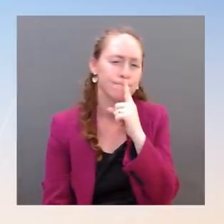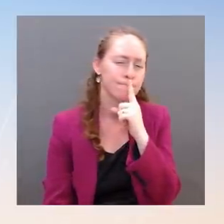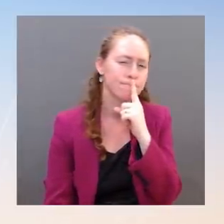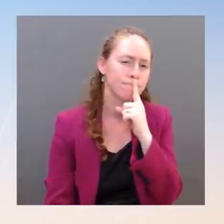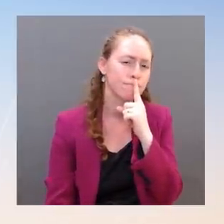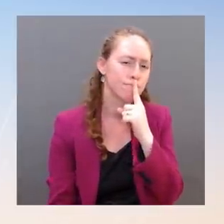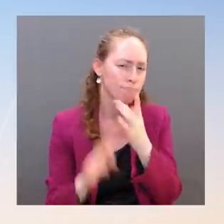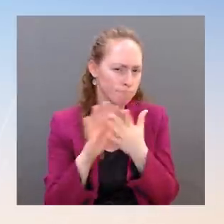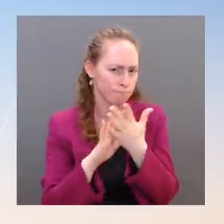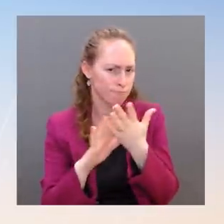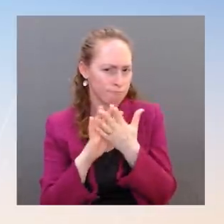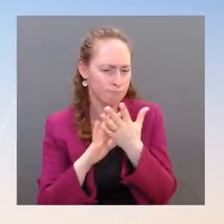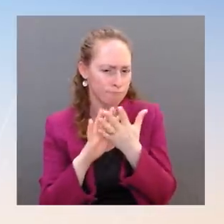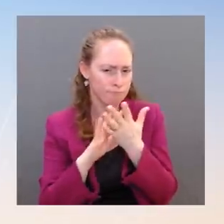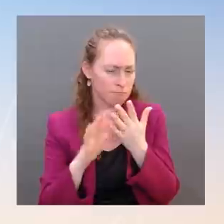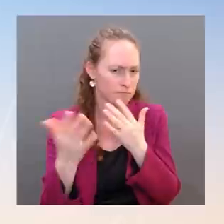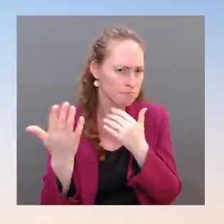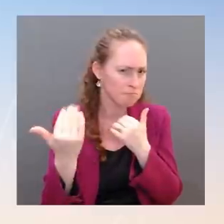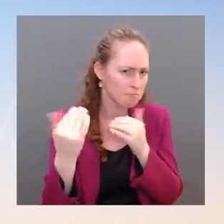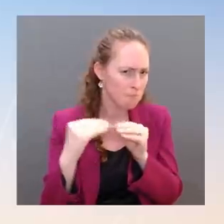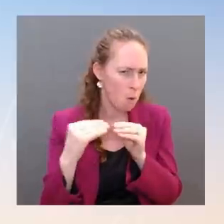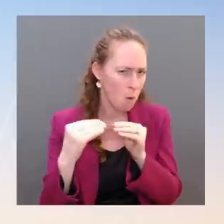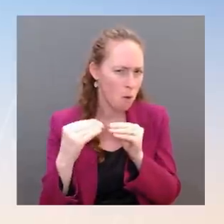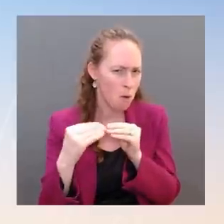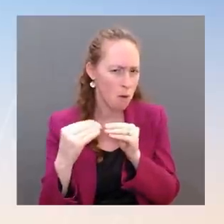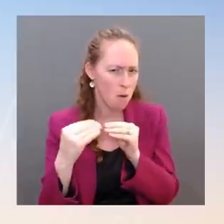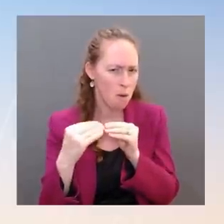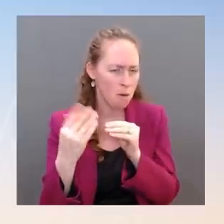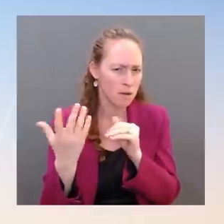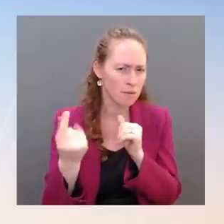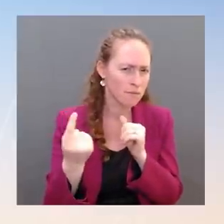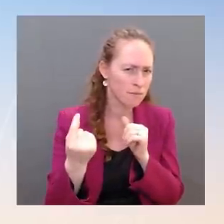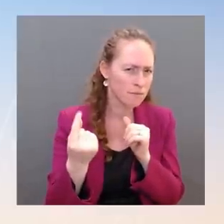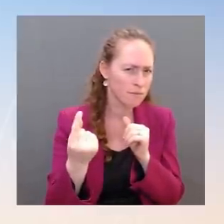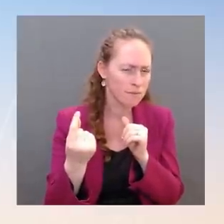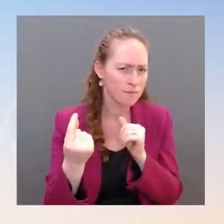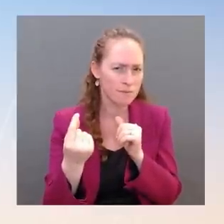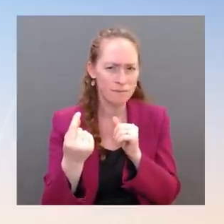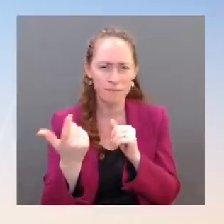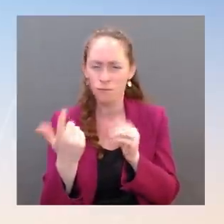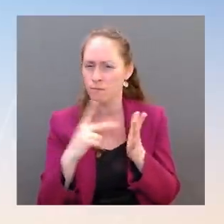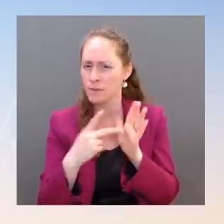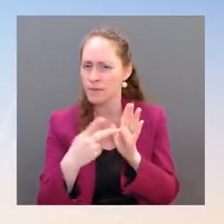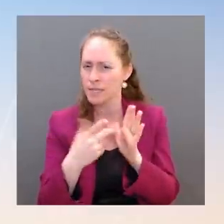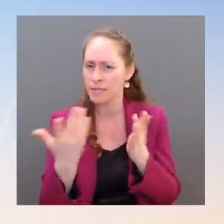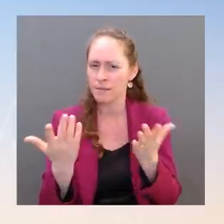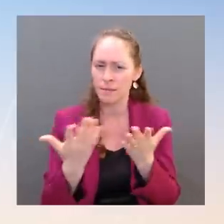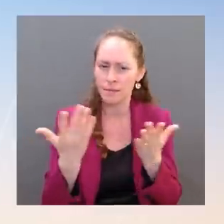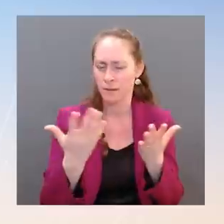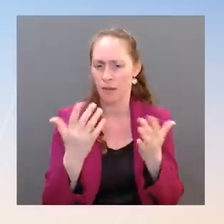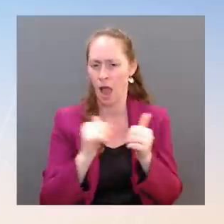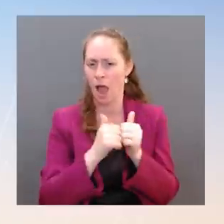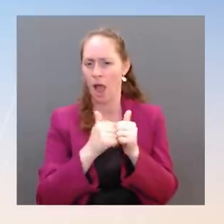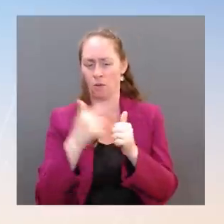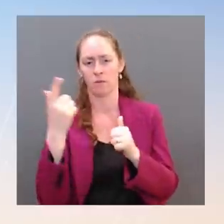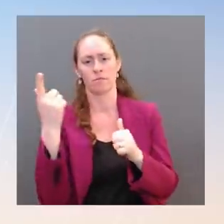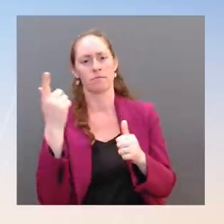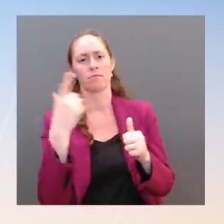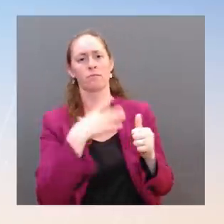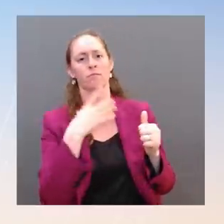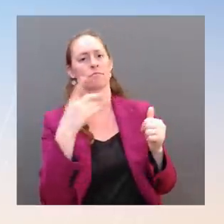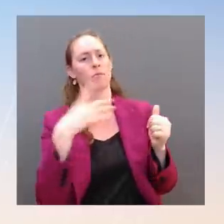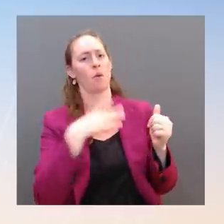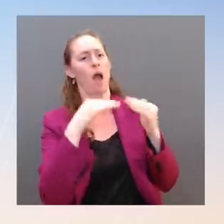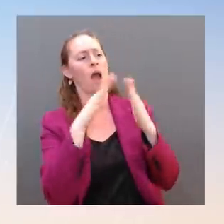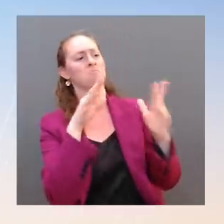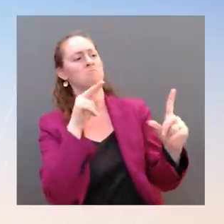the White House has seen China's actions towards Russia in light of Ukraine. I know that Ms. I don't have any more to read out outside